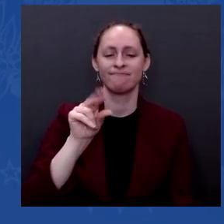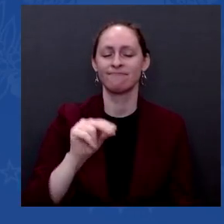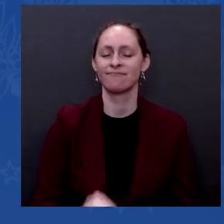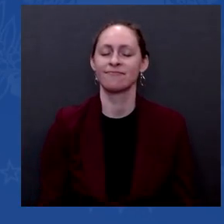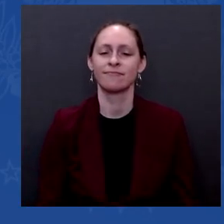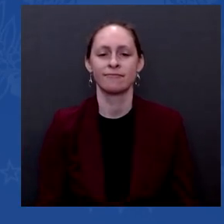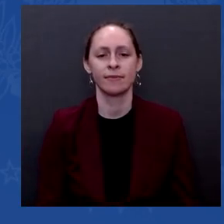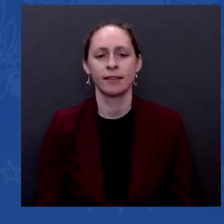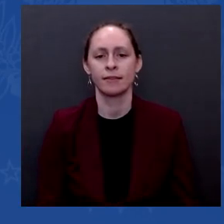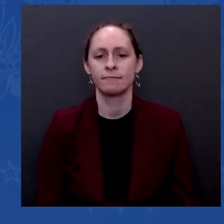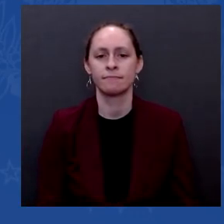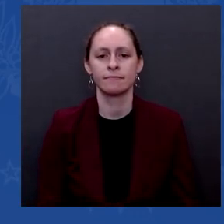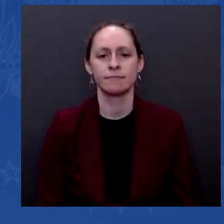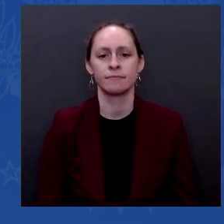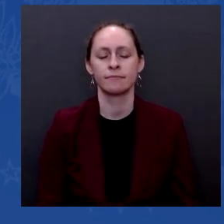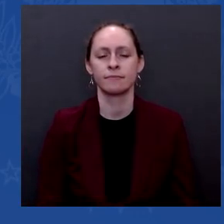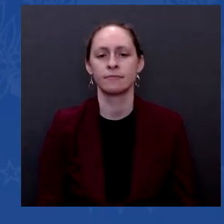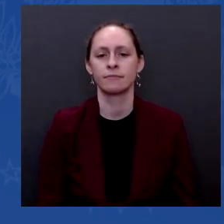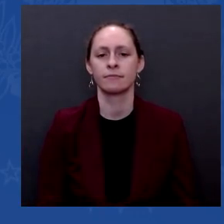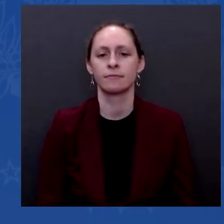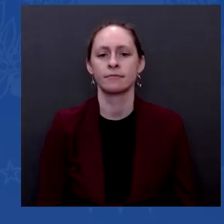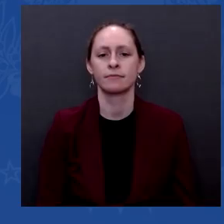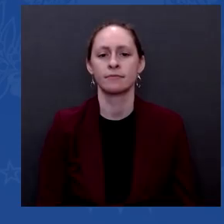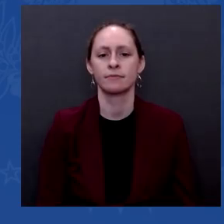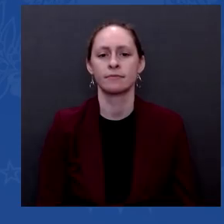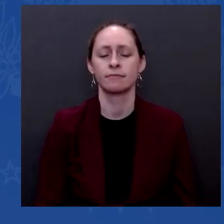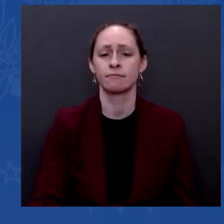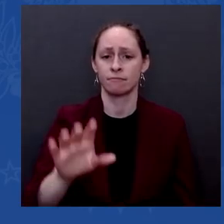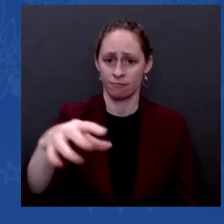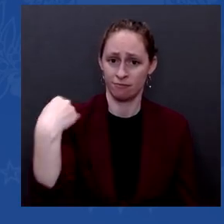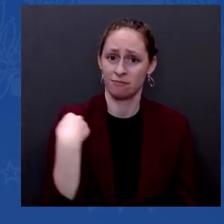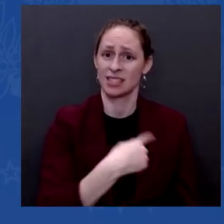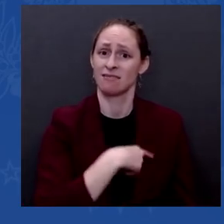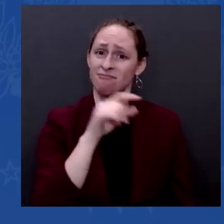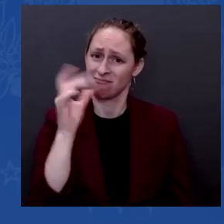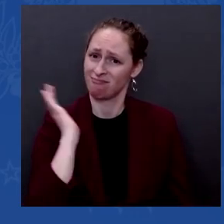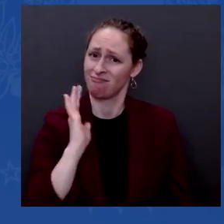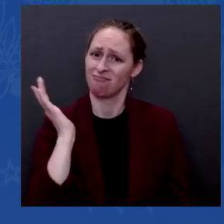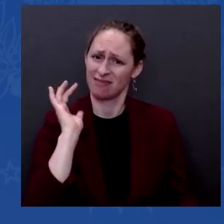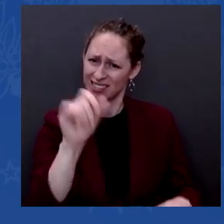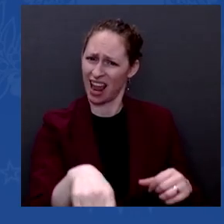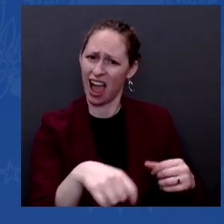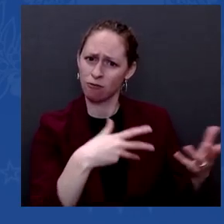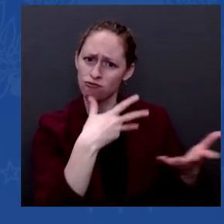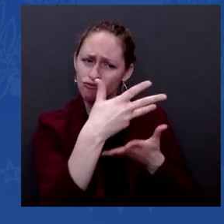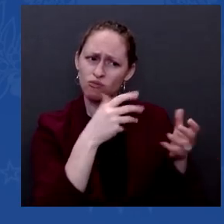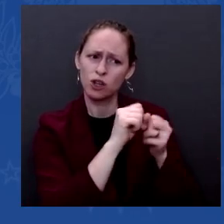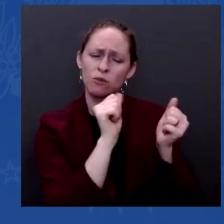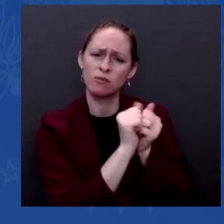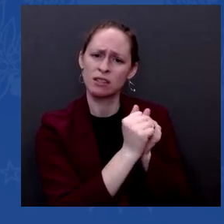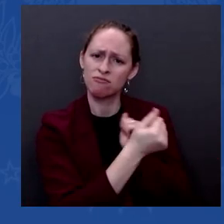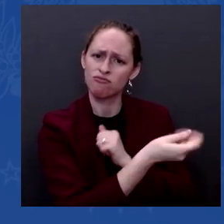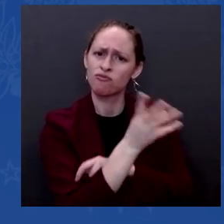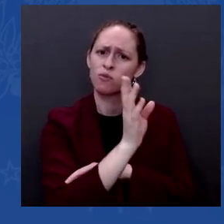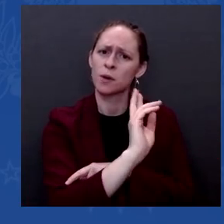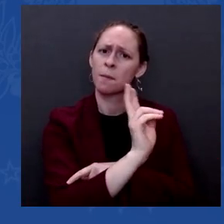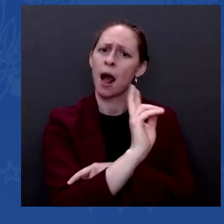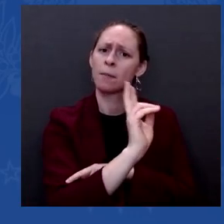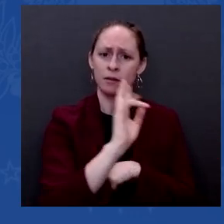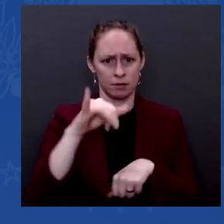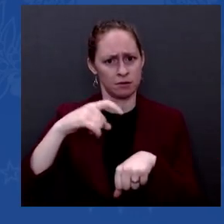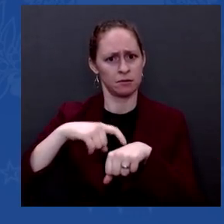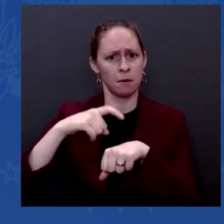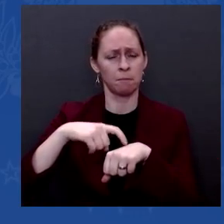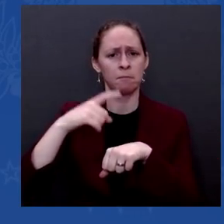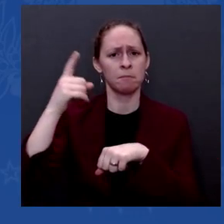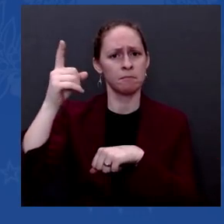Republicans we worked with closely. From John McCain — I mean, a number of Republicans we worked closely with. Even back in those days,